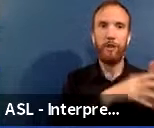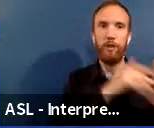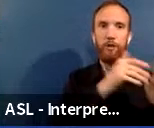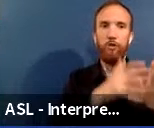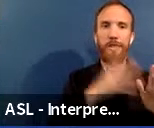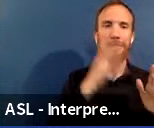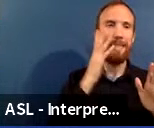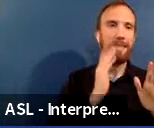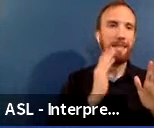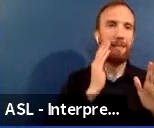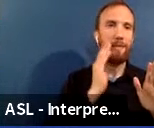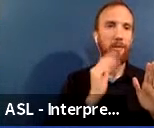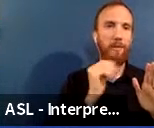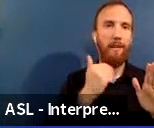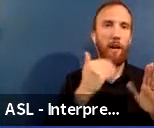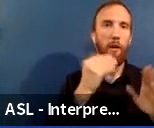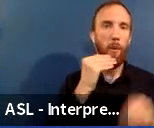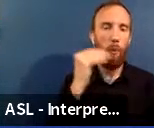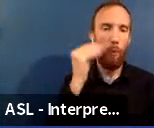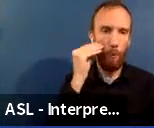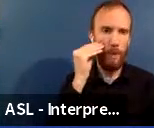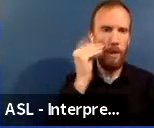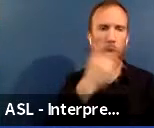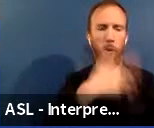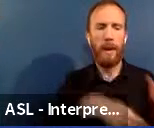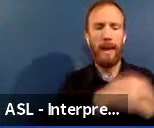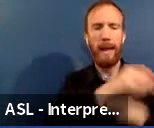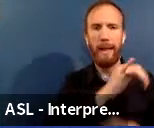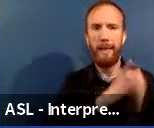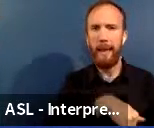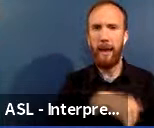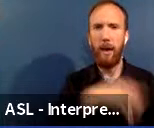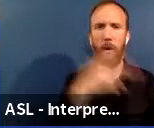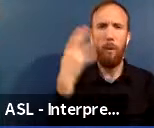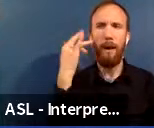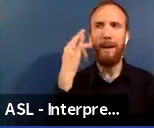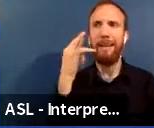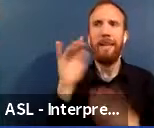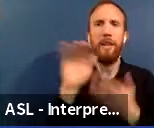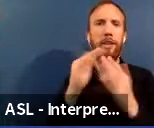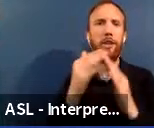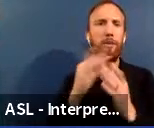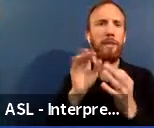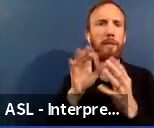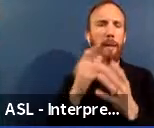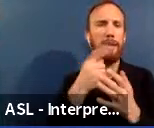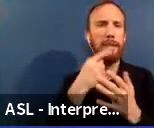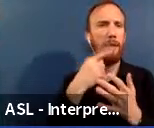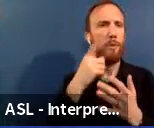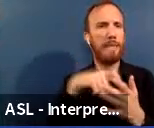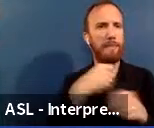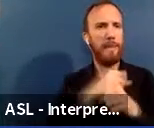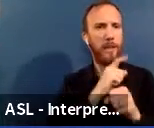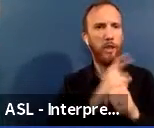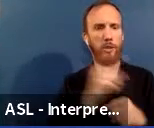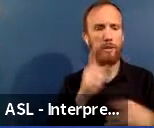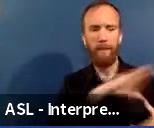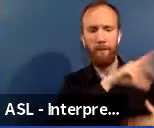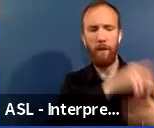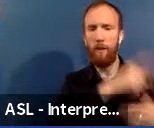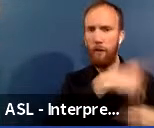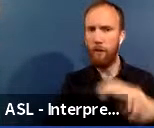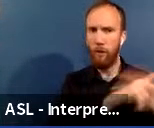added this indicator based on community feedback to make sure we prioritize the critical needs of students and school communities